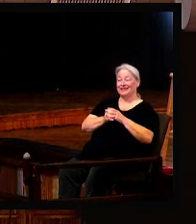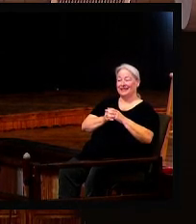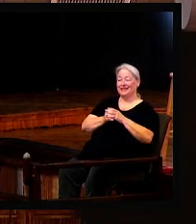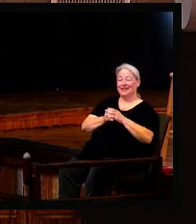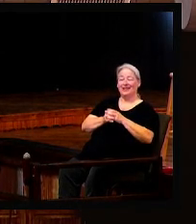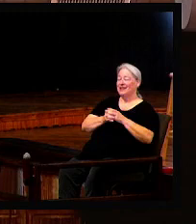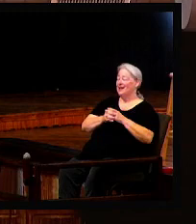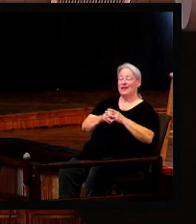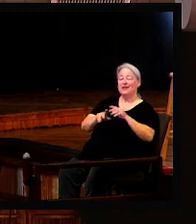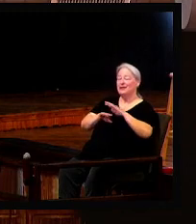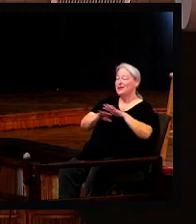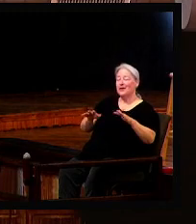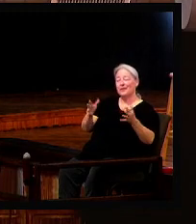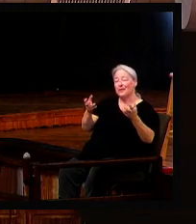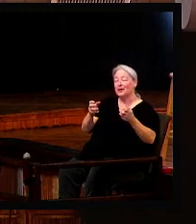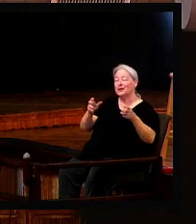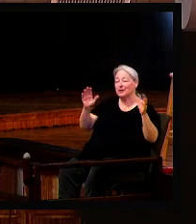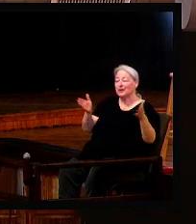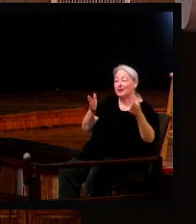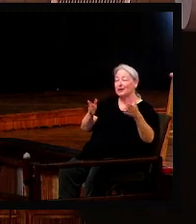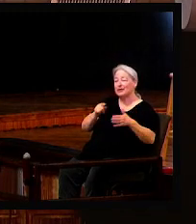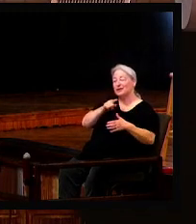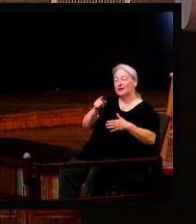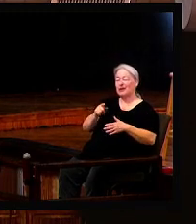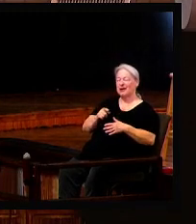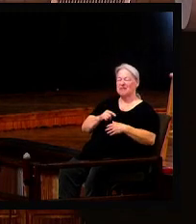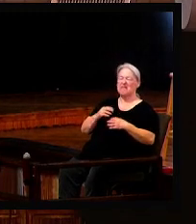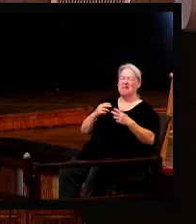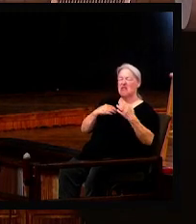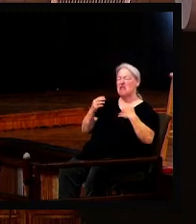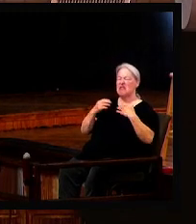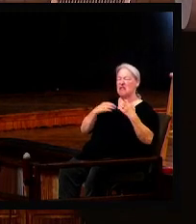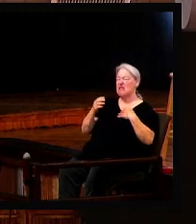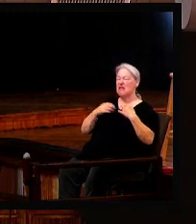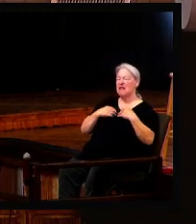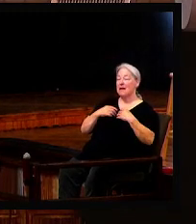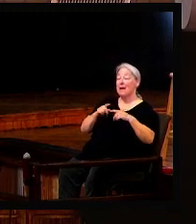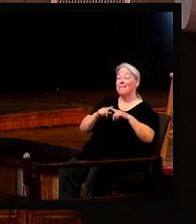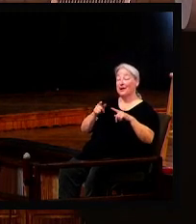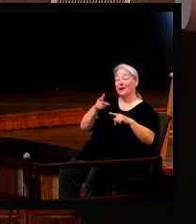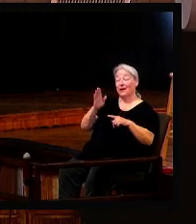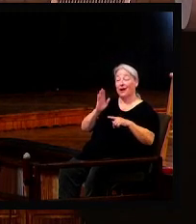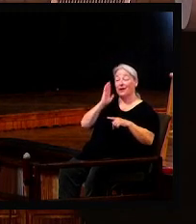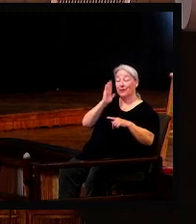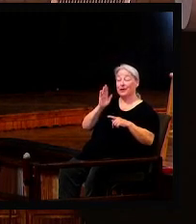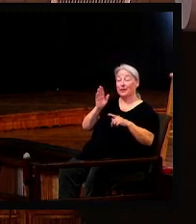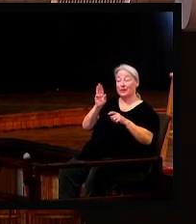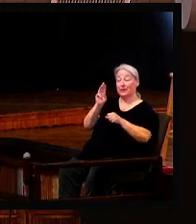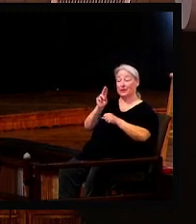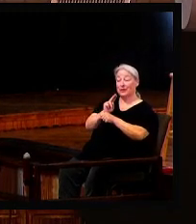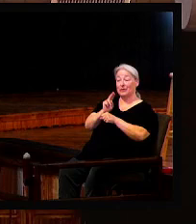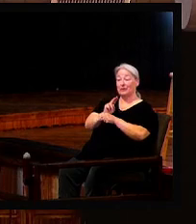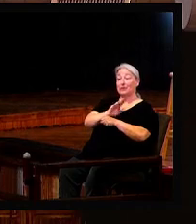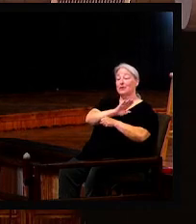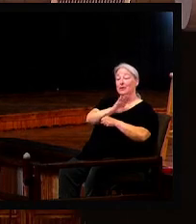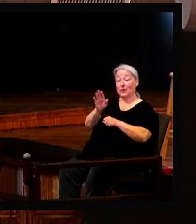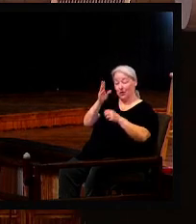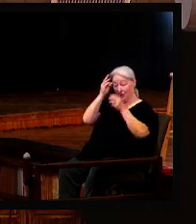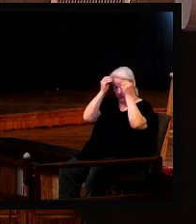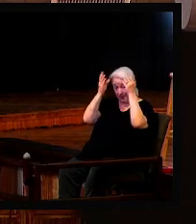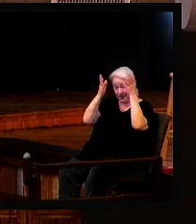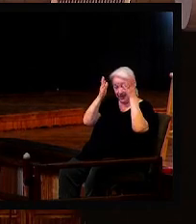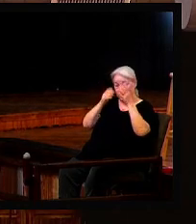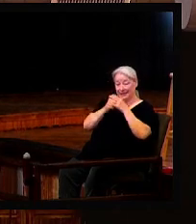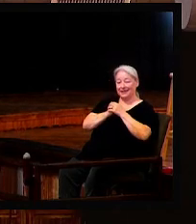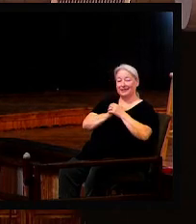go whining or to go arguing. But even if you do, just know that God's going to use that obedience. Even if you don't like it and you're trying to